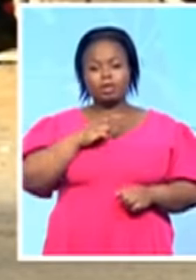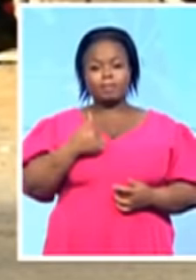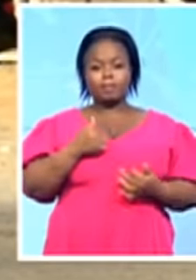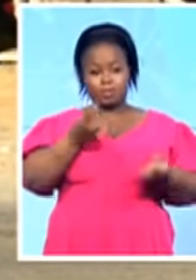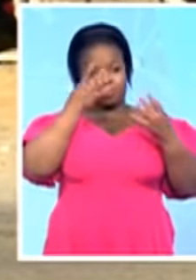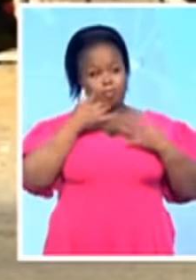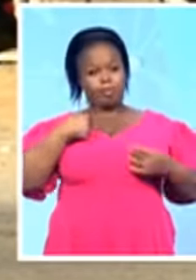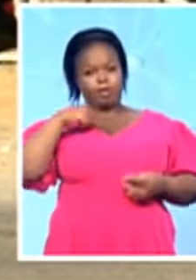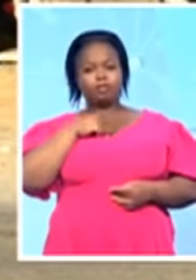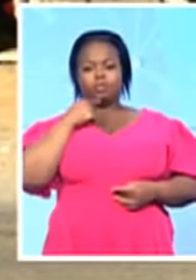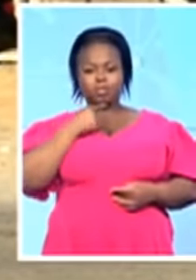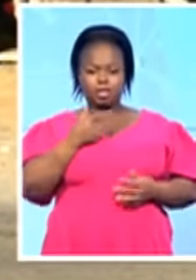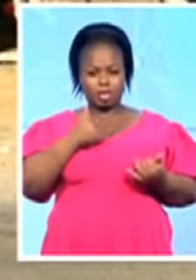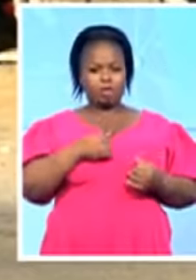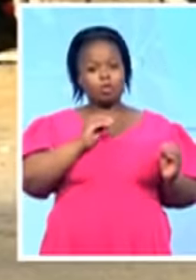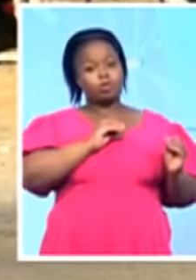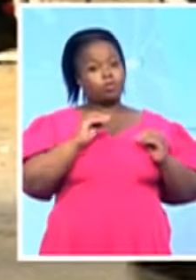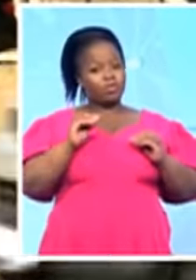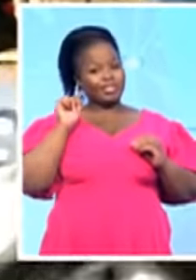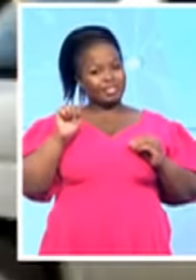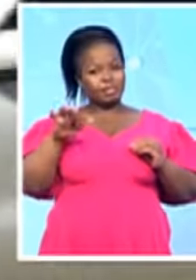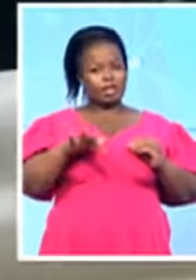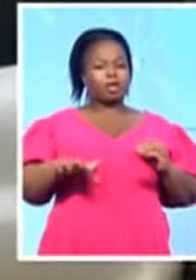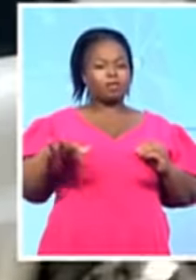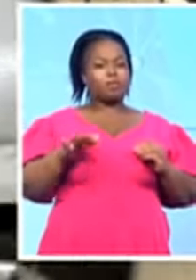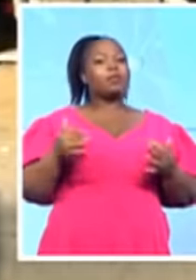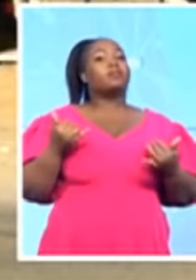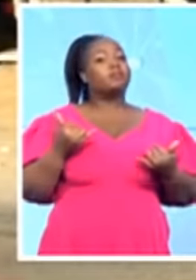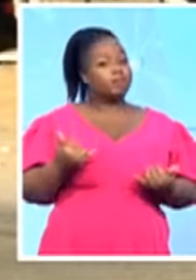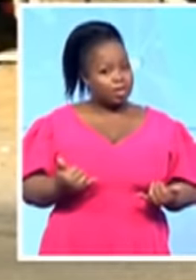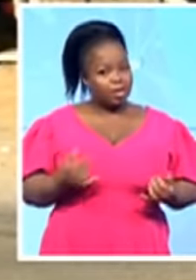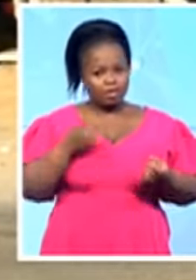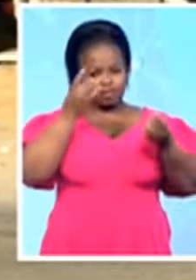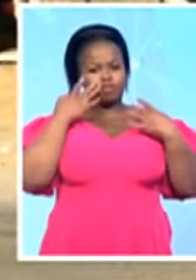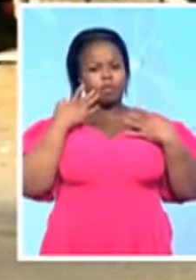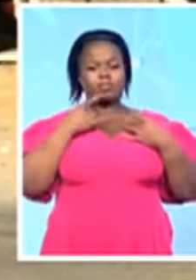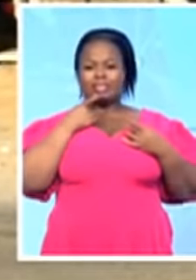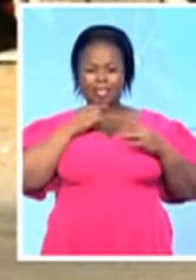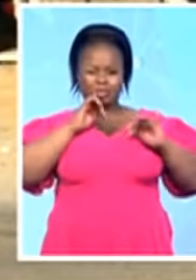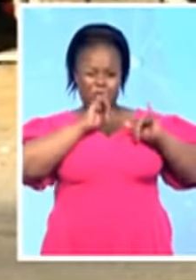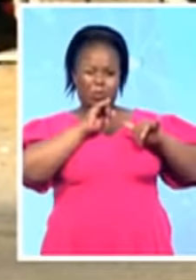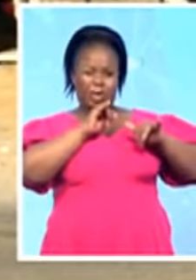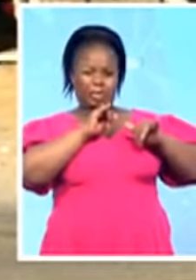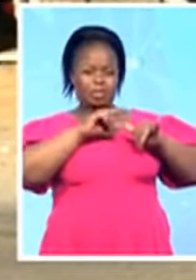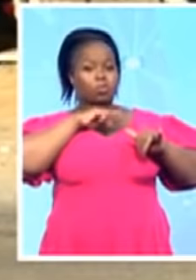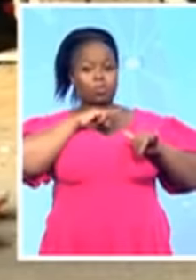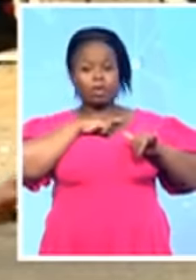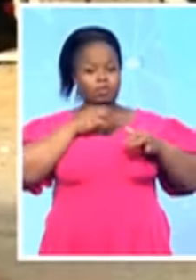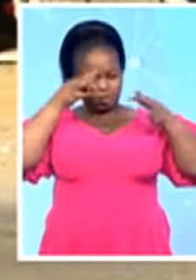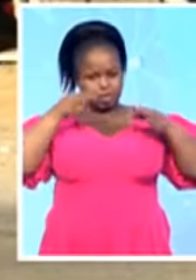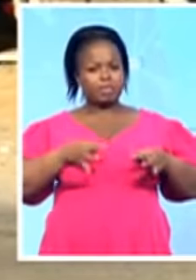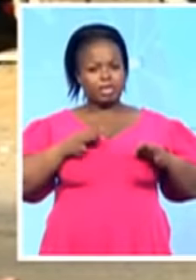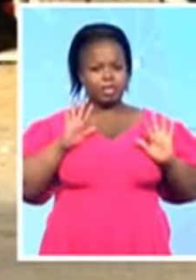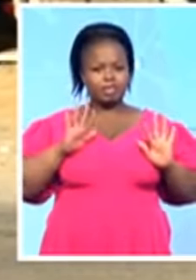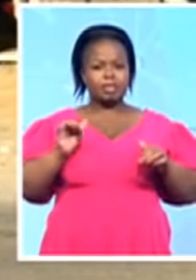particular area. In fact, at the moment, Blaine, they've told us to hang 10, which is why we then decided to quickly just give our viewers an update